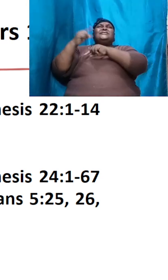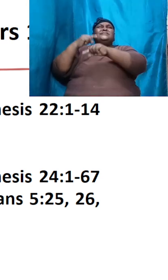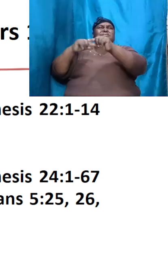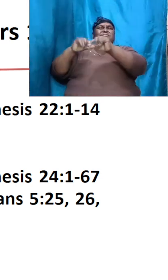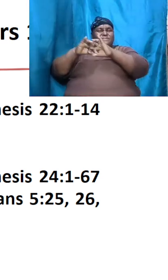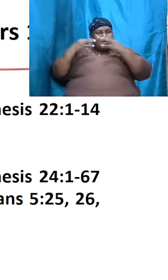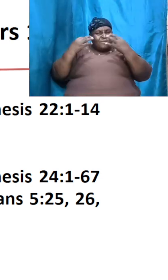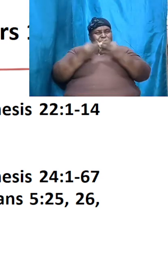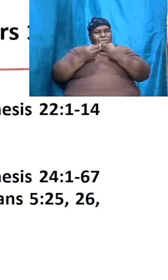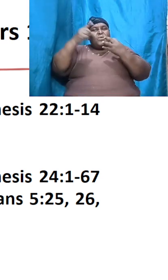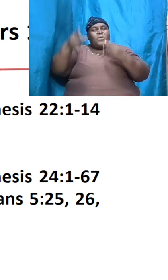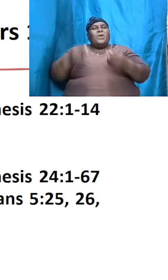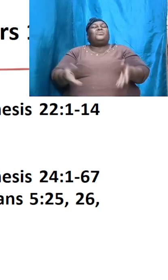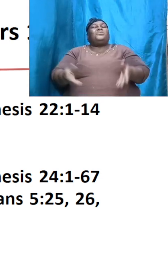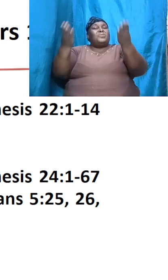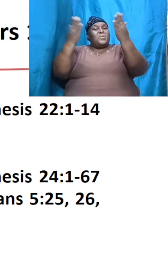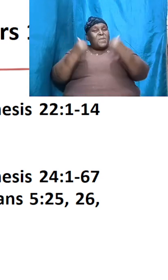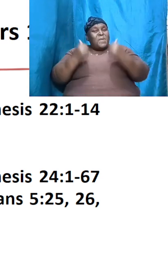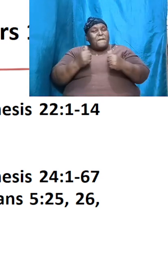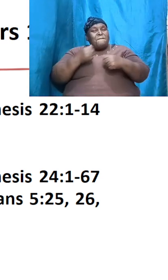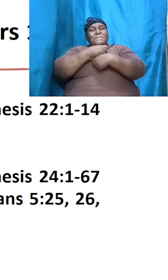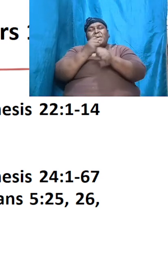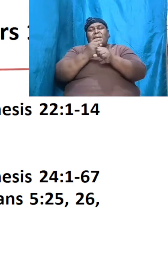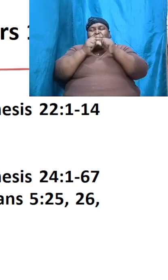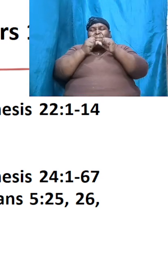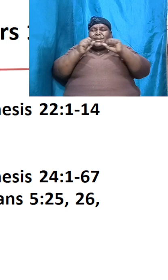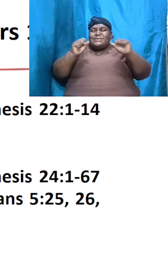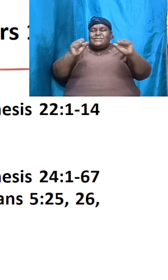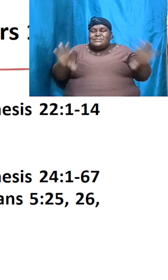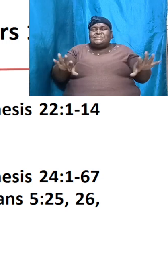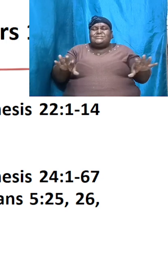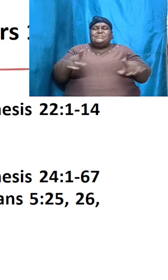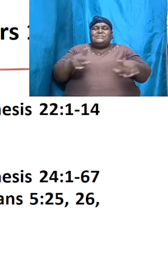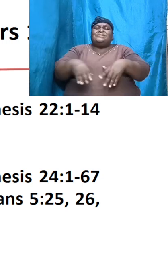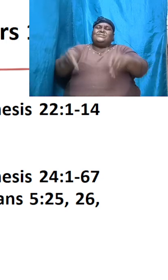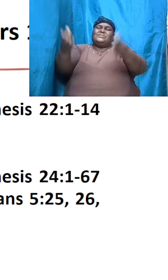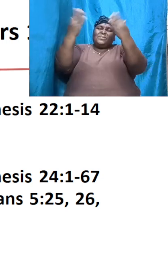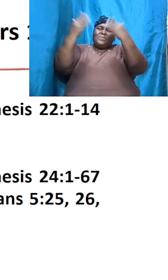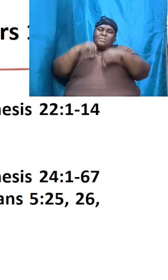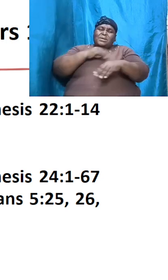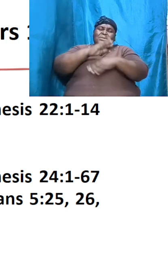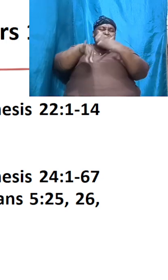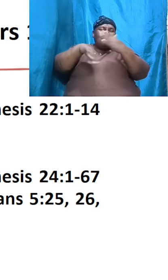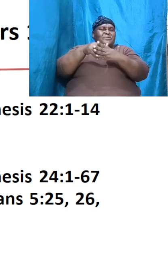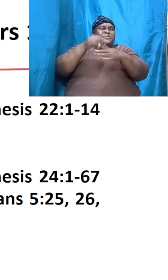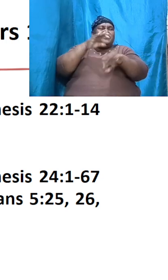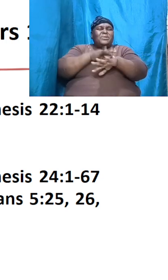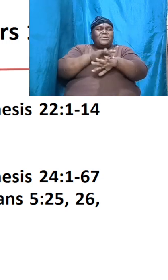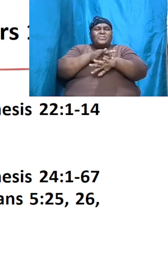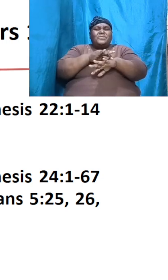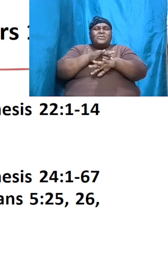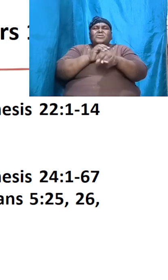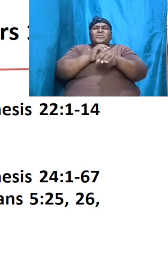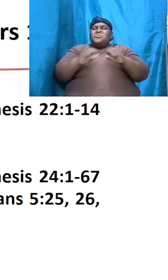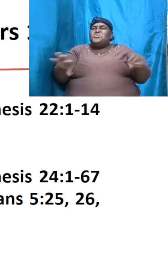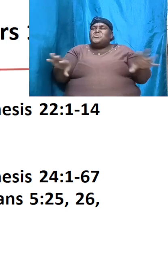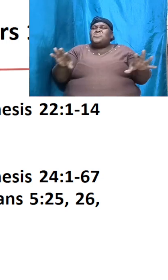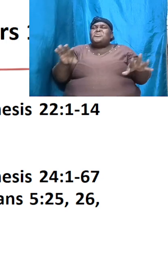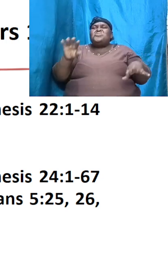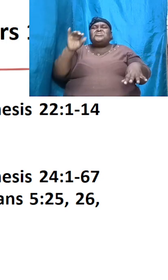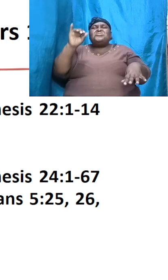come that will cause blessings to come upon the entire earth and we know that to be none other than